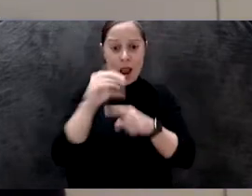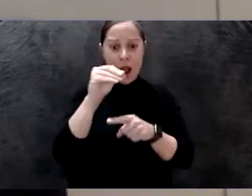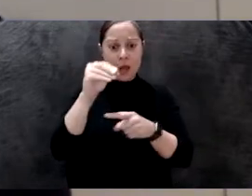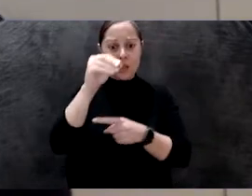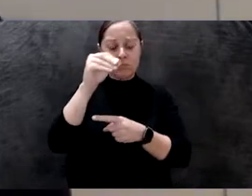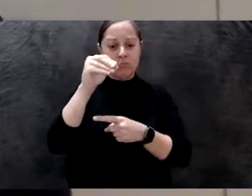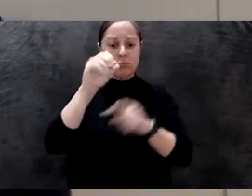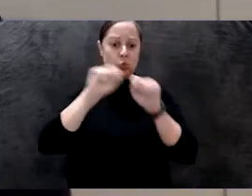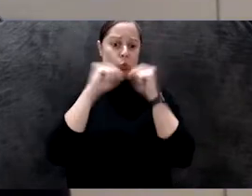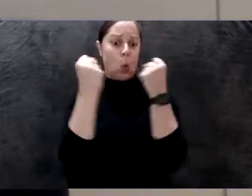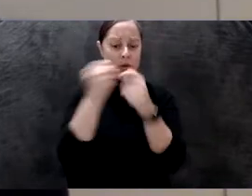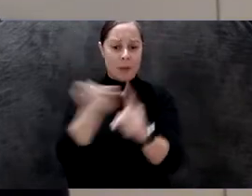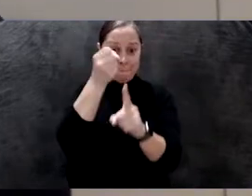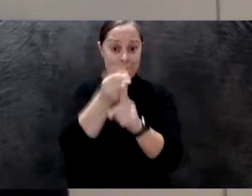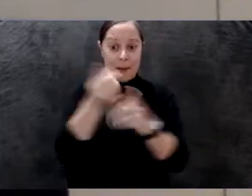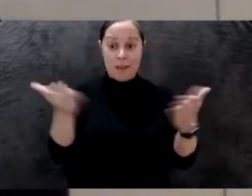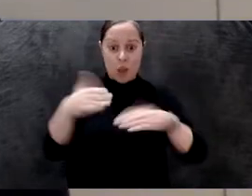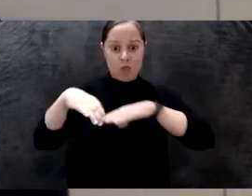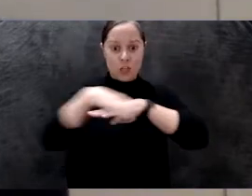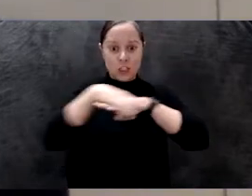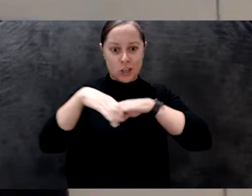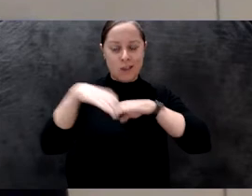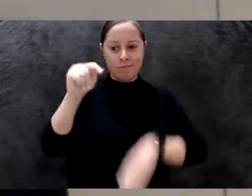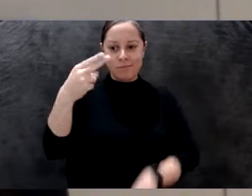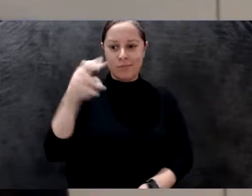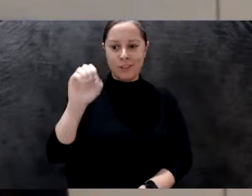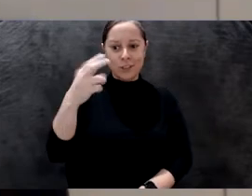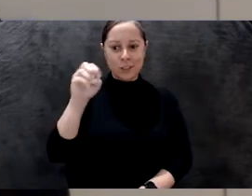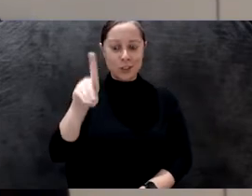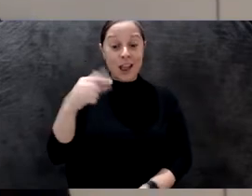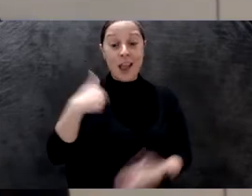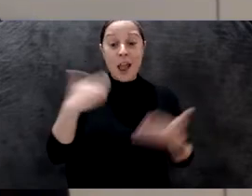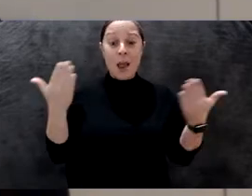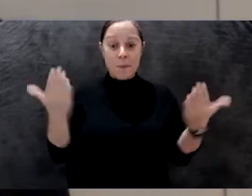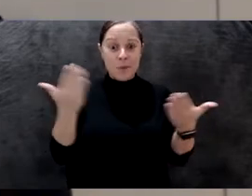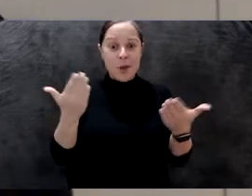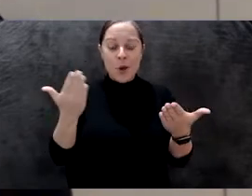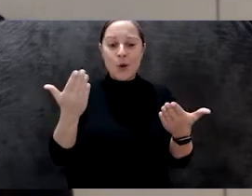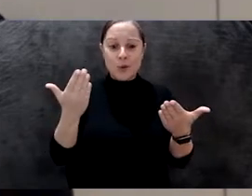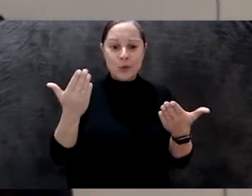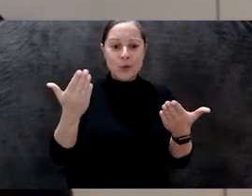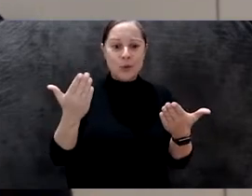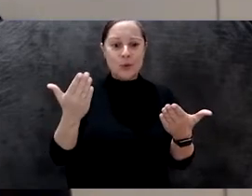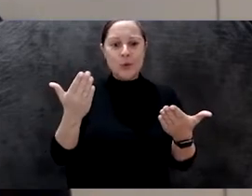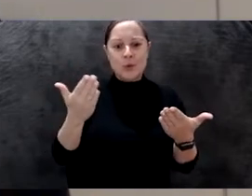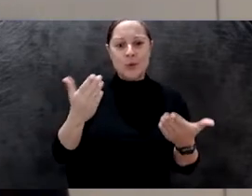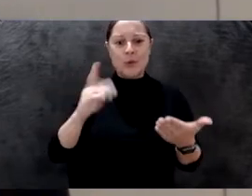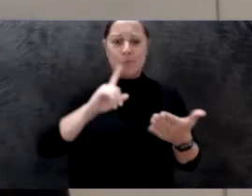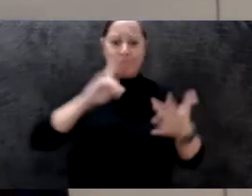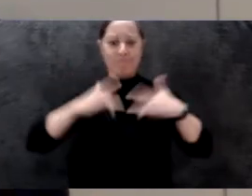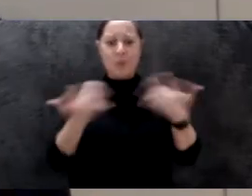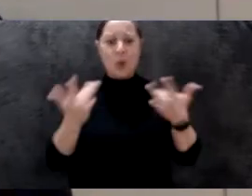The Shed, and I am thrilled to welcome you to An Outlook on Particular Matters, the first of our six